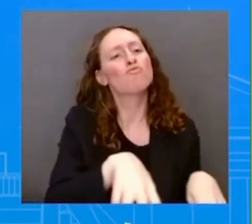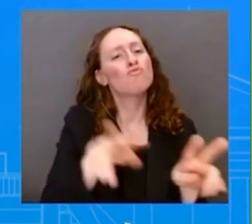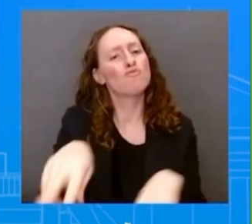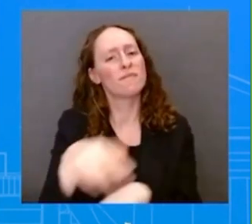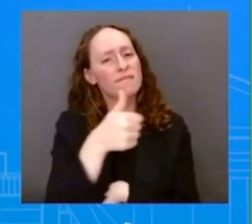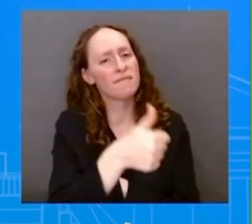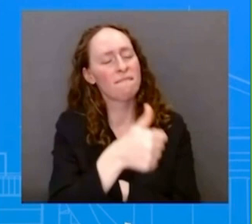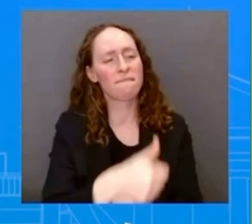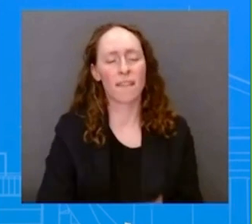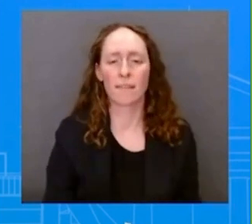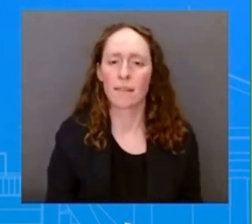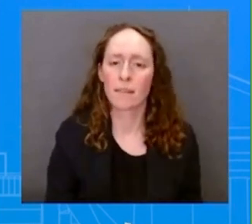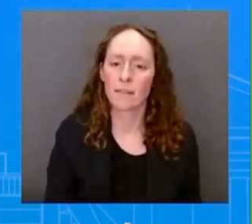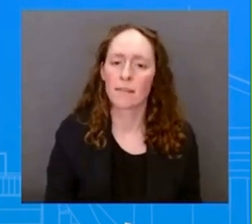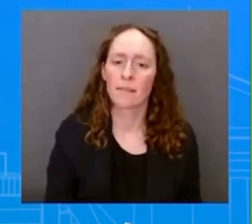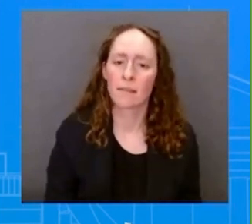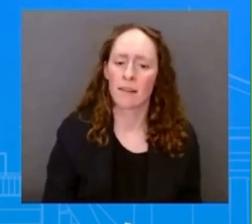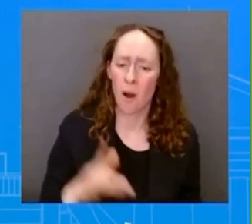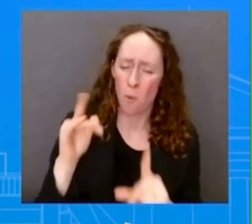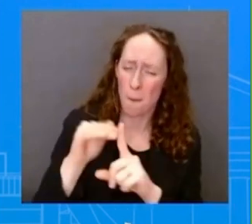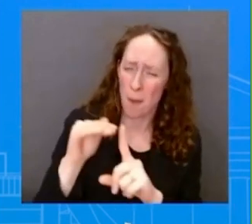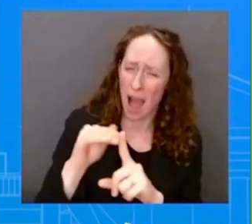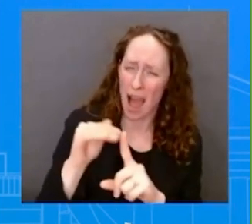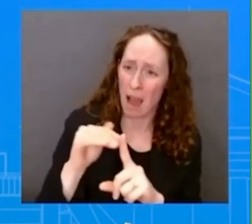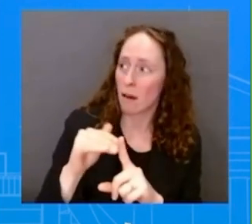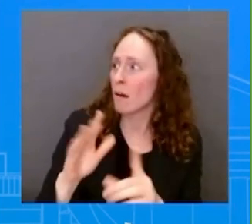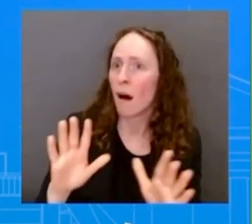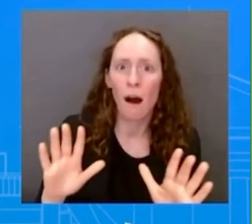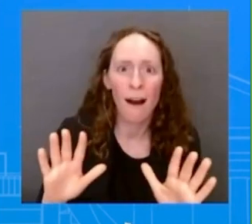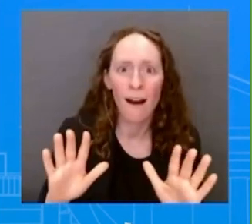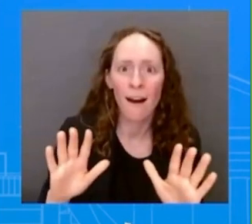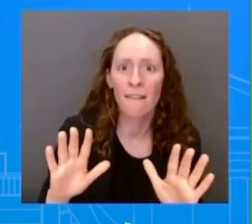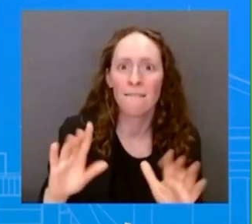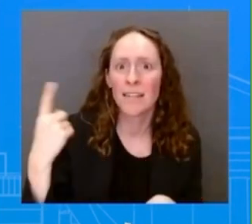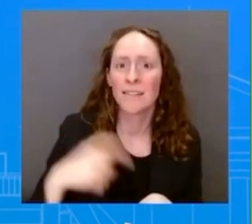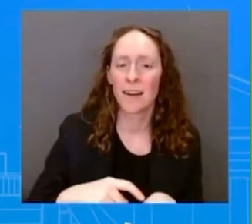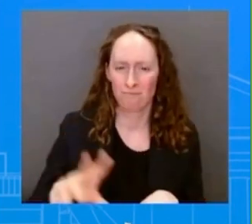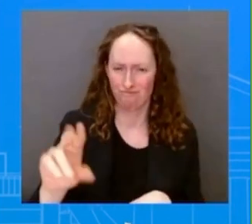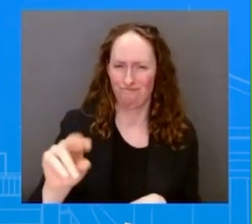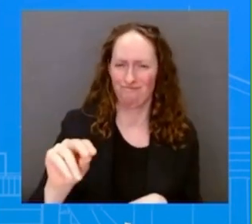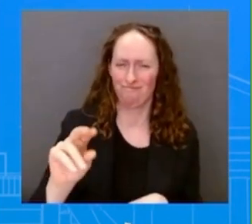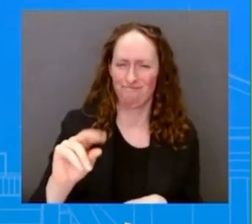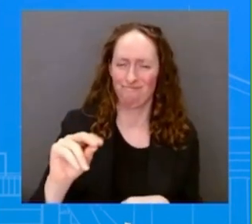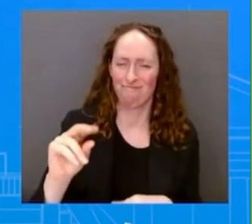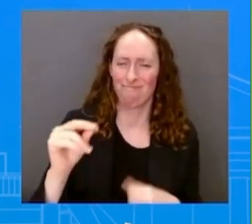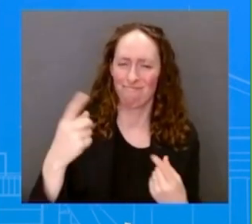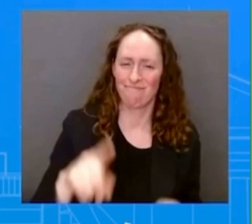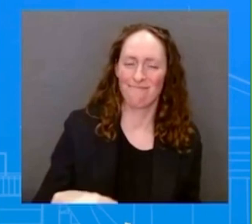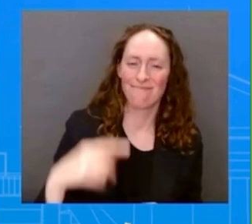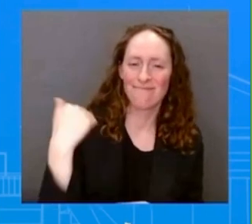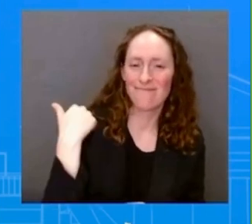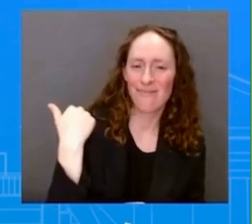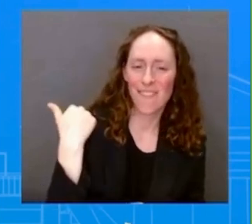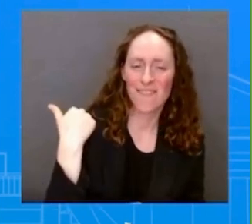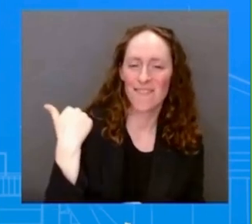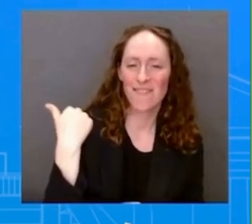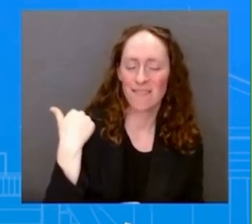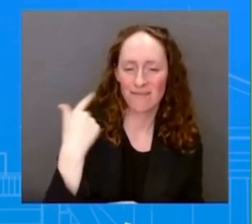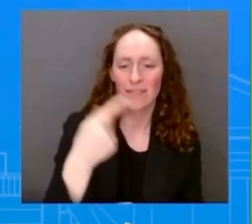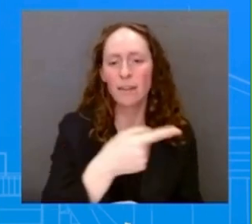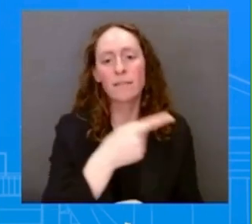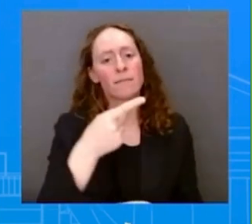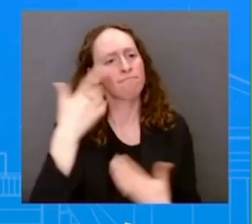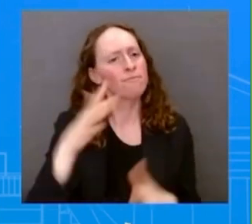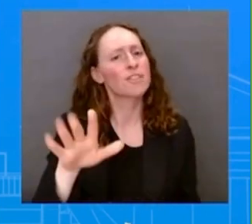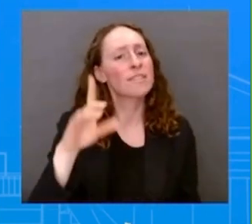new. Every Taiwan President has transited the United States. President Tsai Nguyen herself has transited the U.S. six times since taking